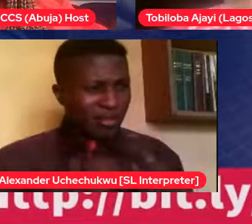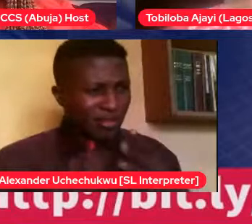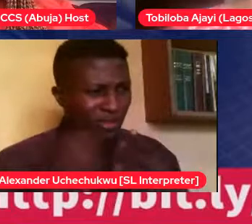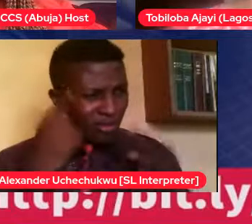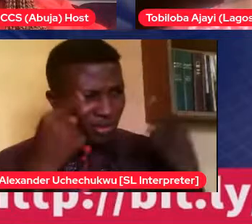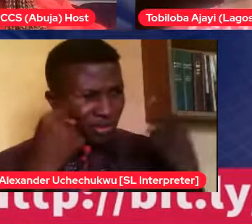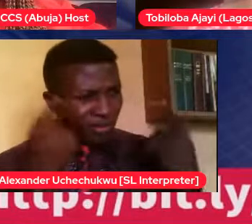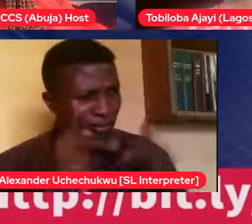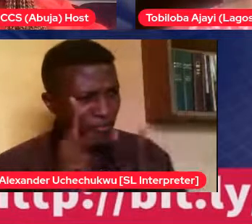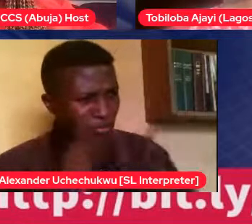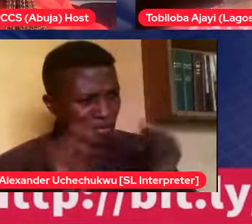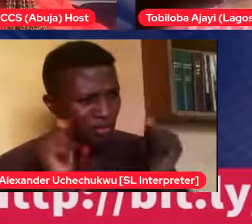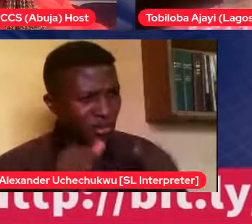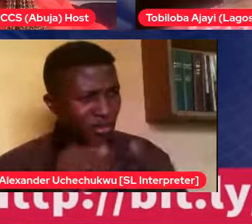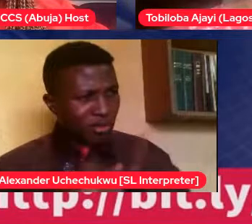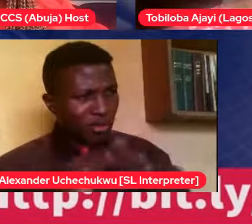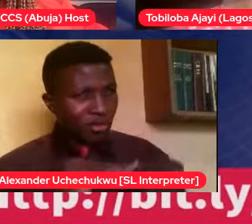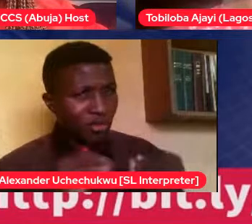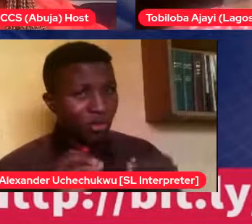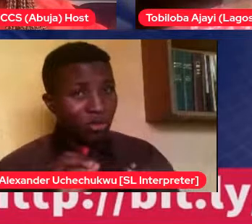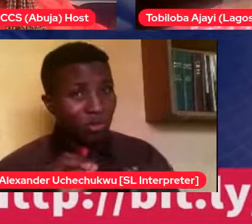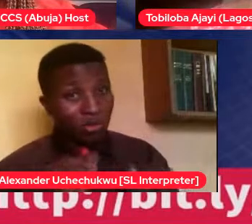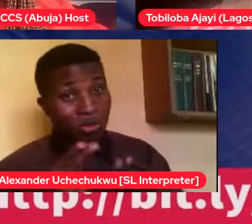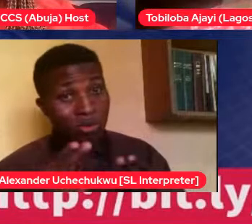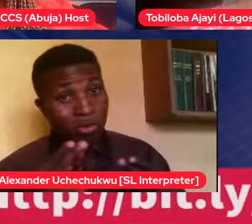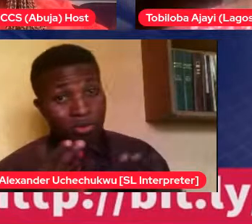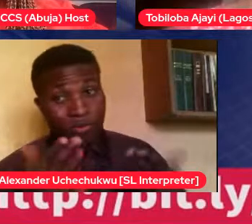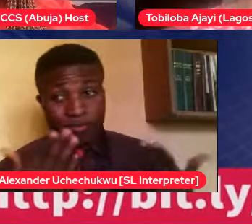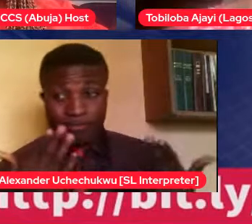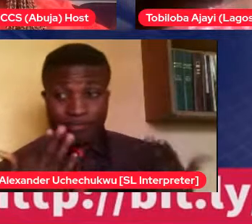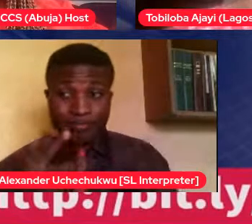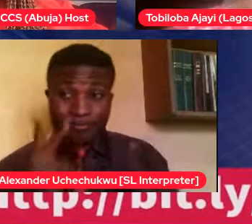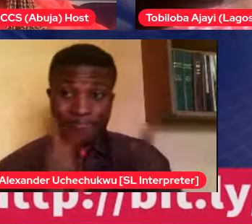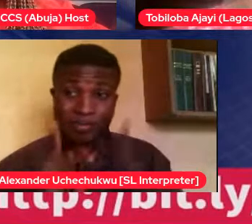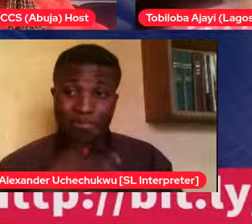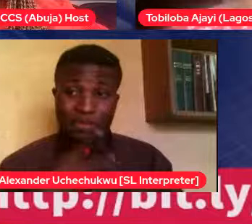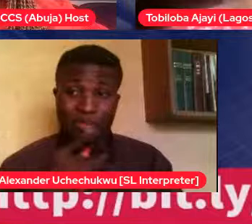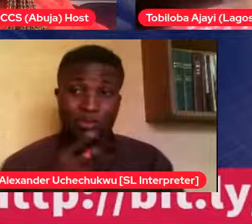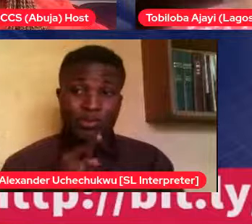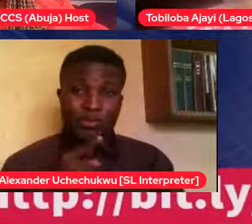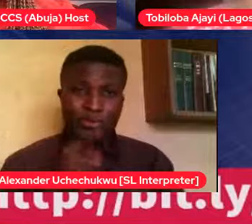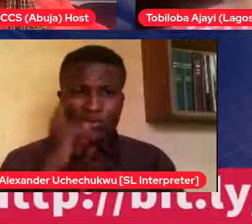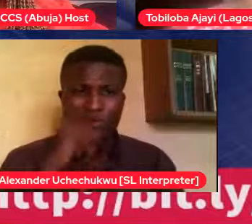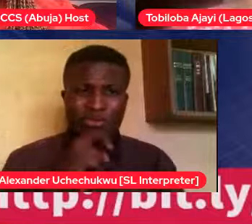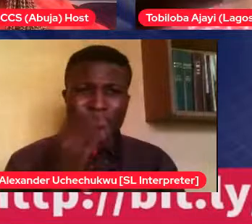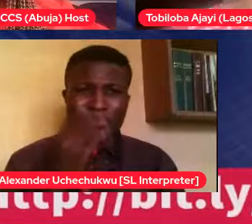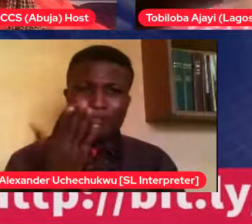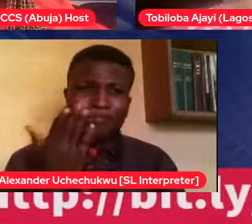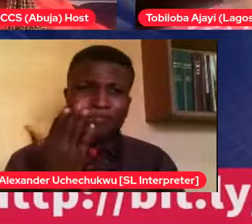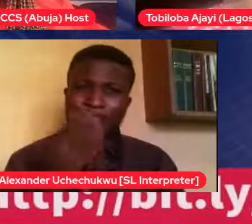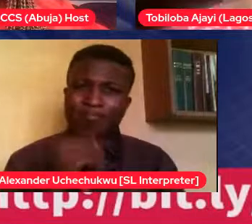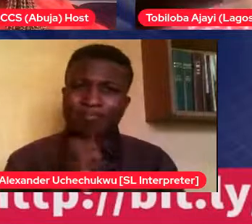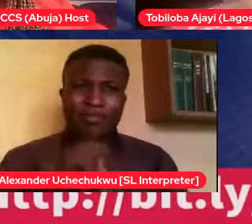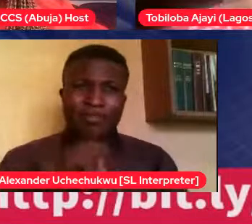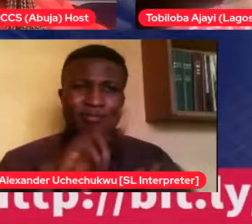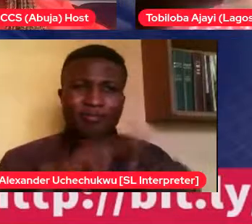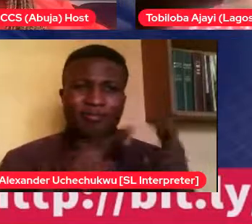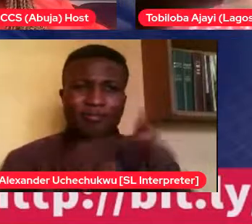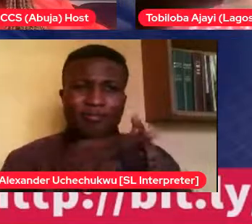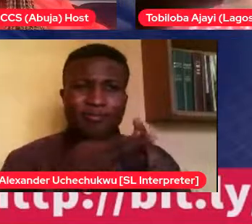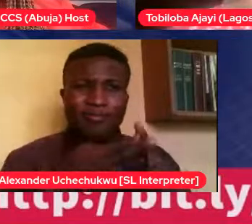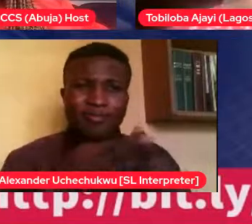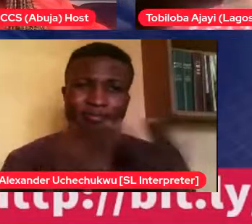people like you shouldn't be expecting to be in relationships. And so I've come to that realization